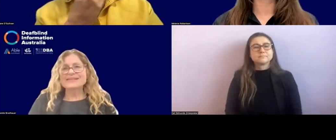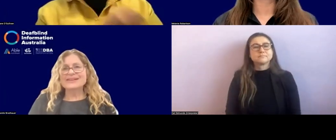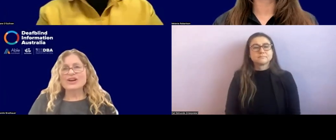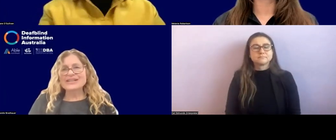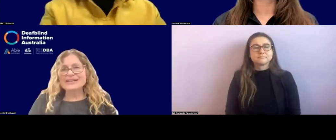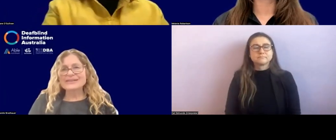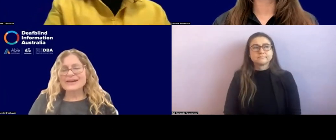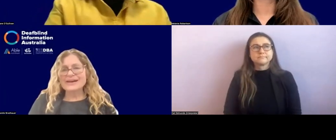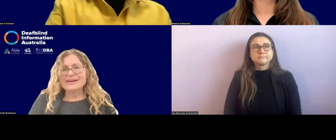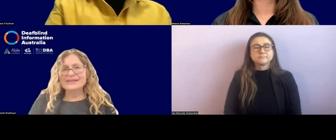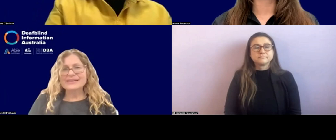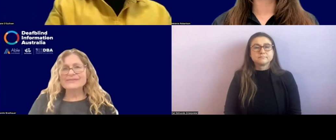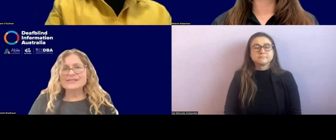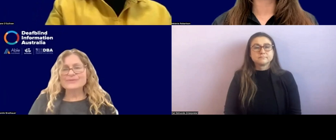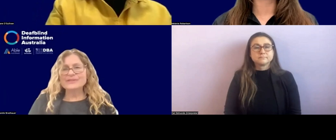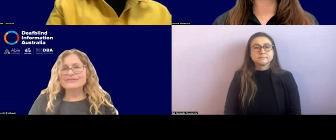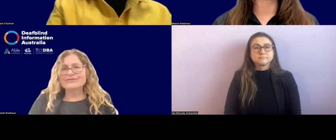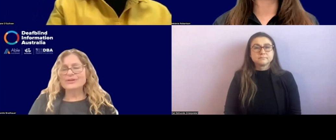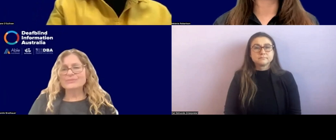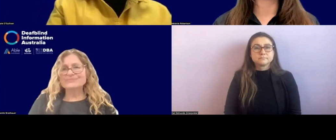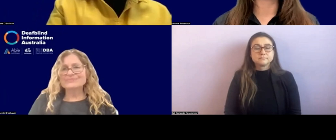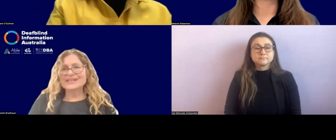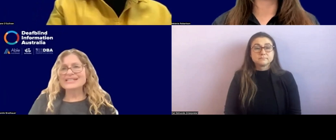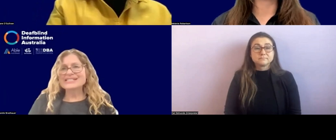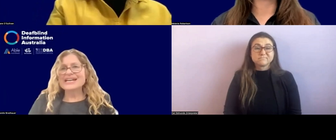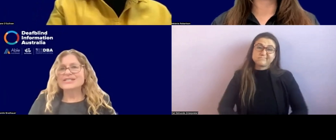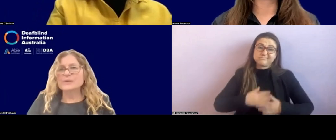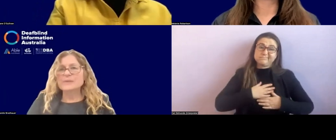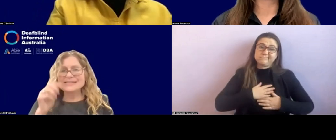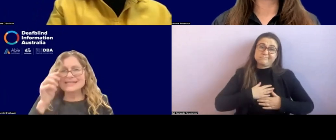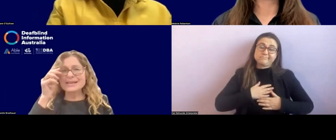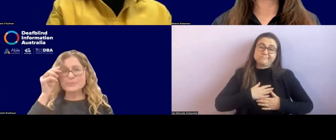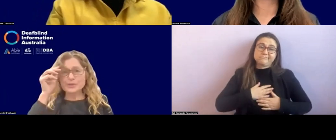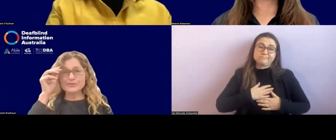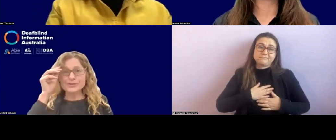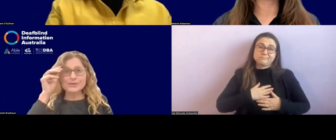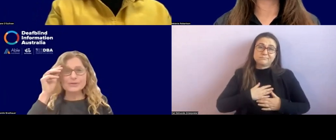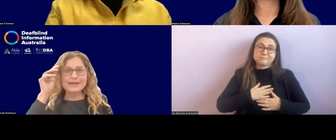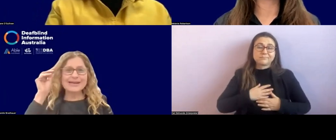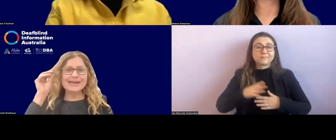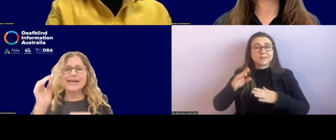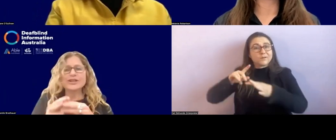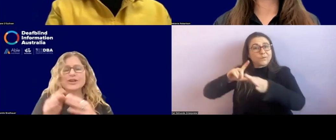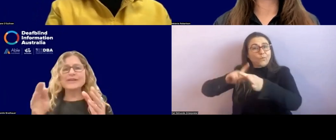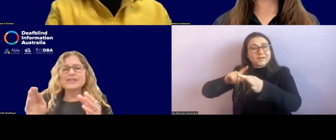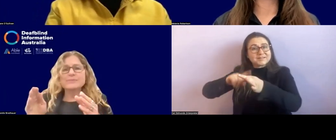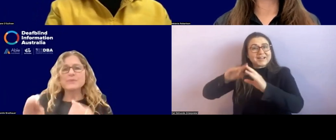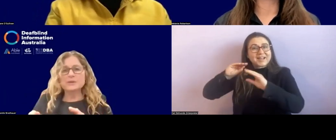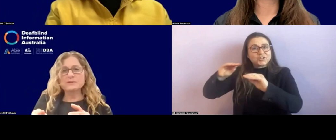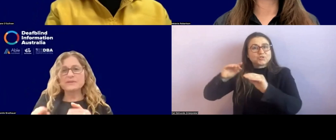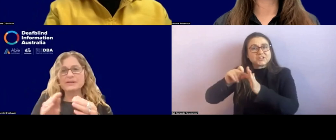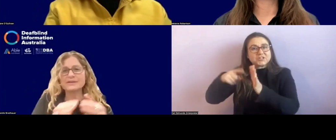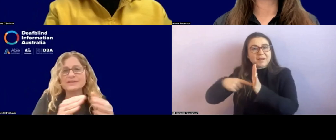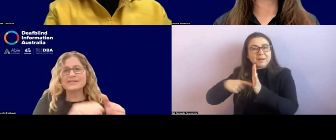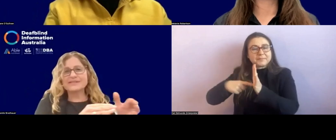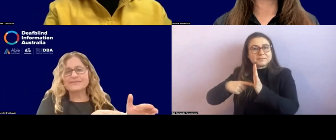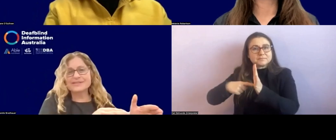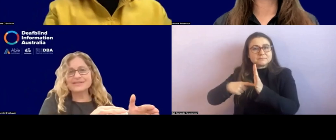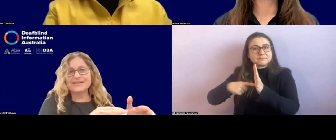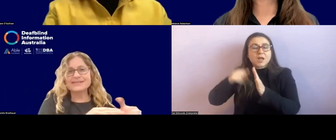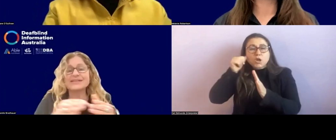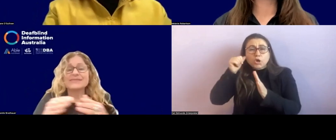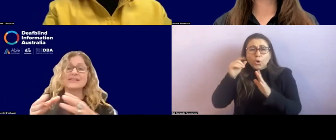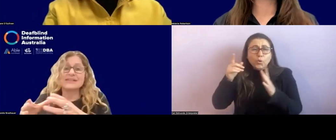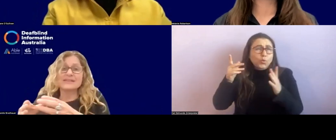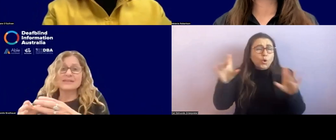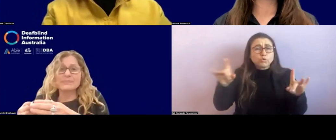the information that I can, uh, give is really from an education Queensland point of view. And I know even the model that occurs in different